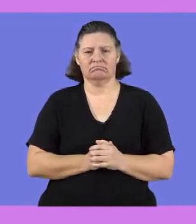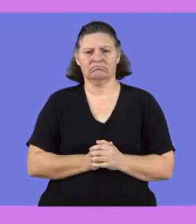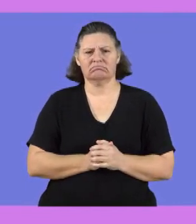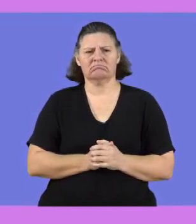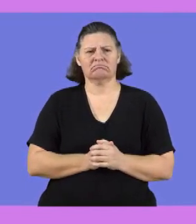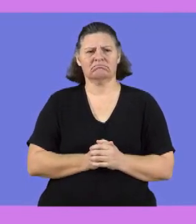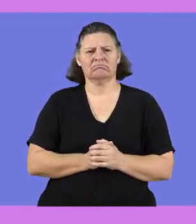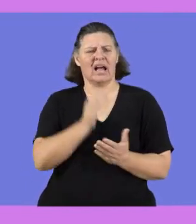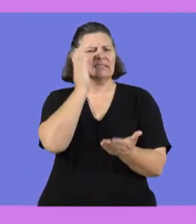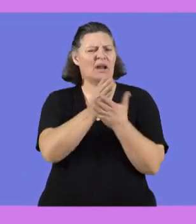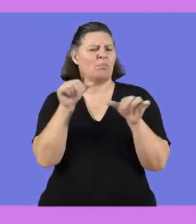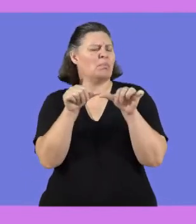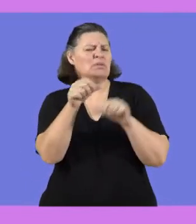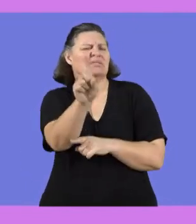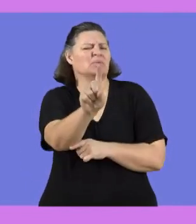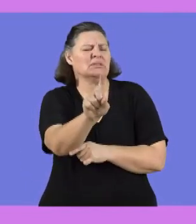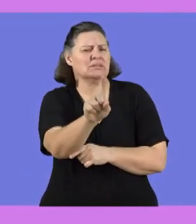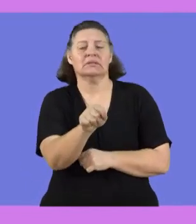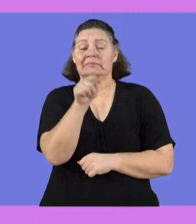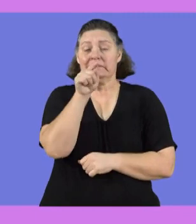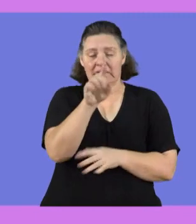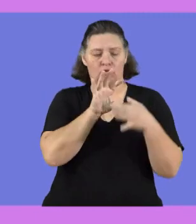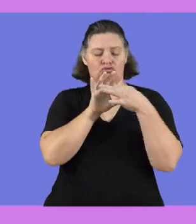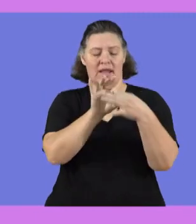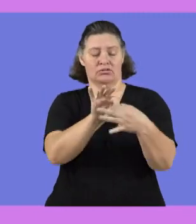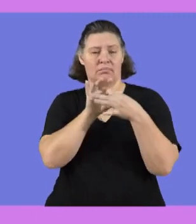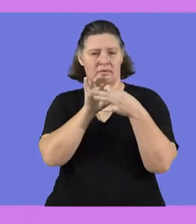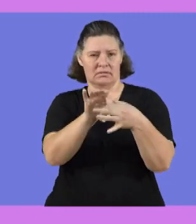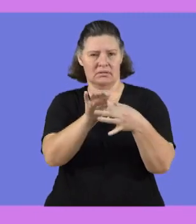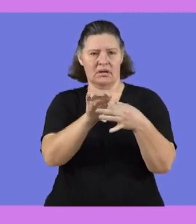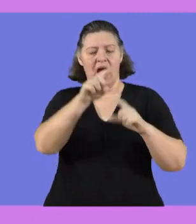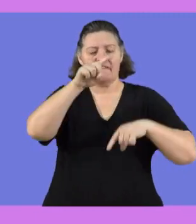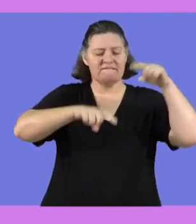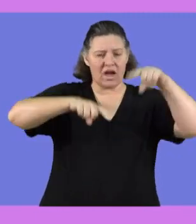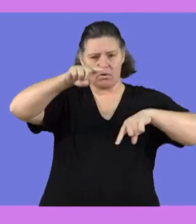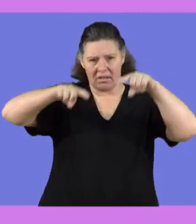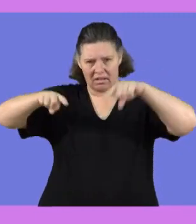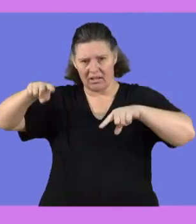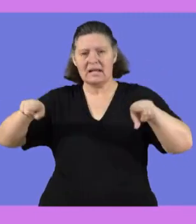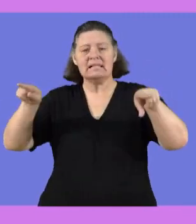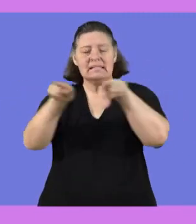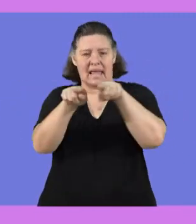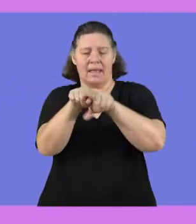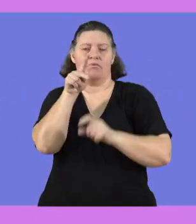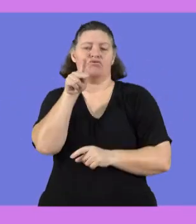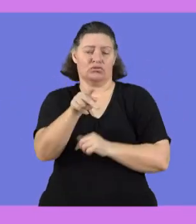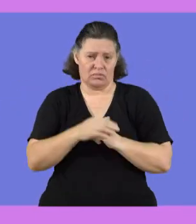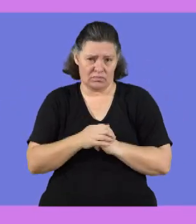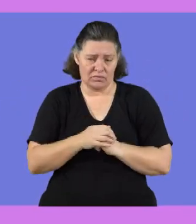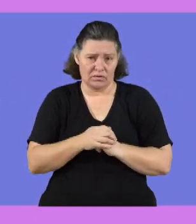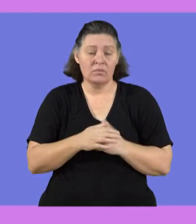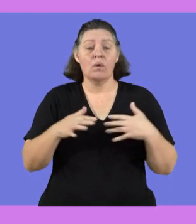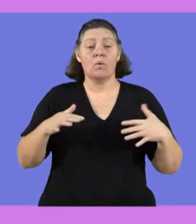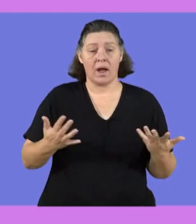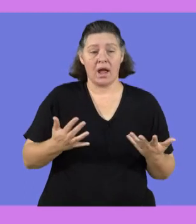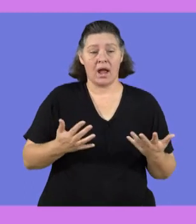What is direct proportion? Direct proportion is the relationship between variables of the same ratio